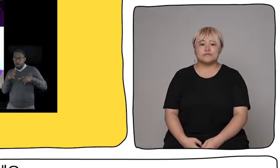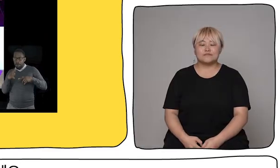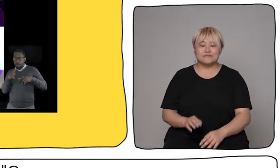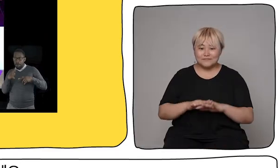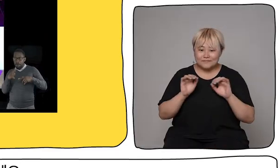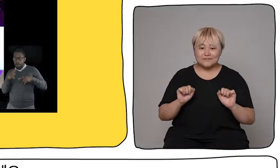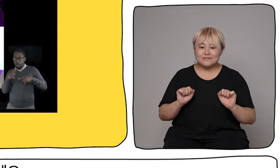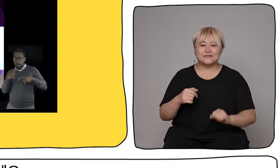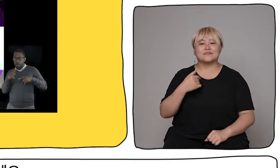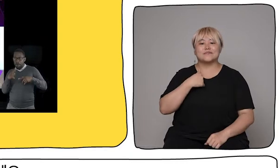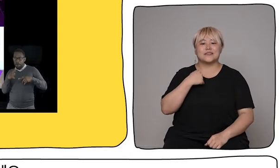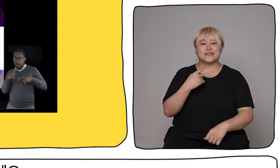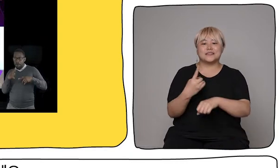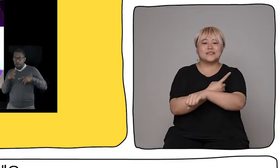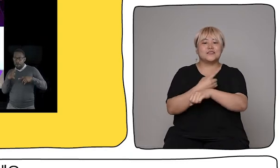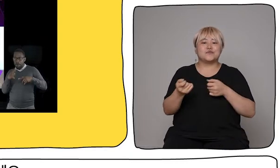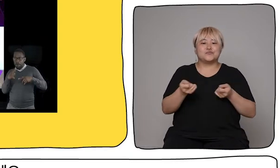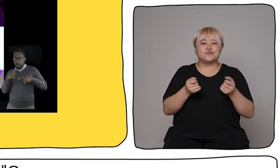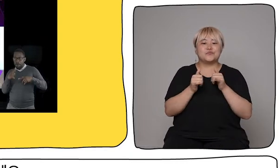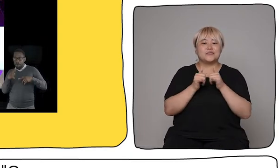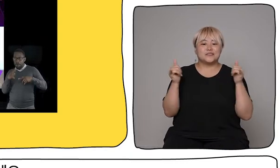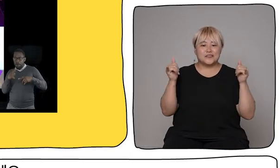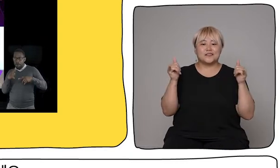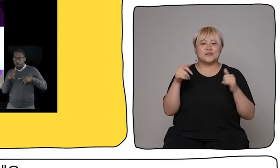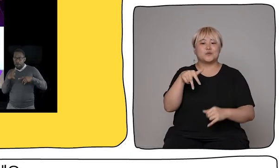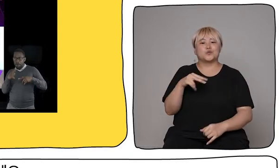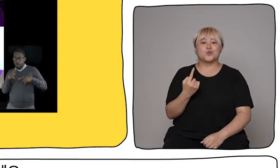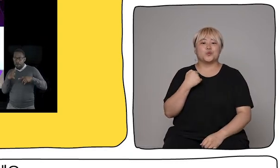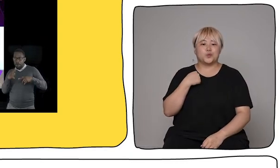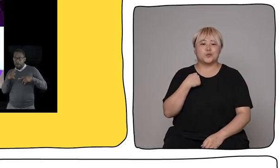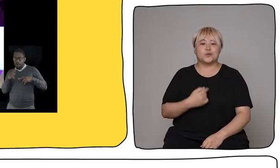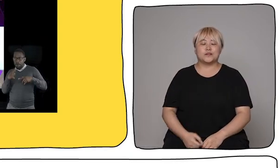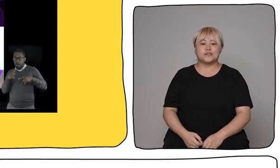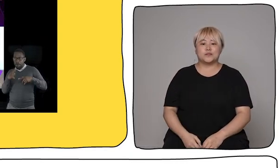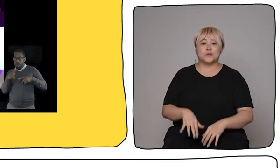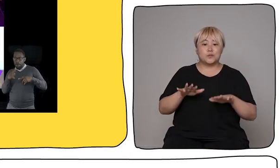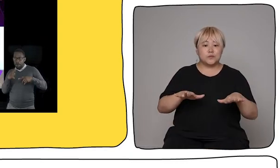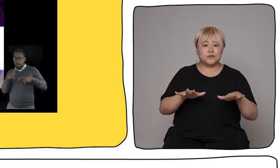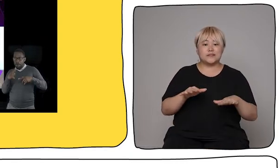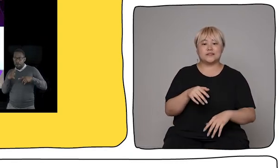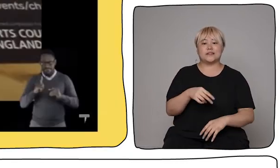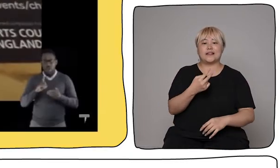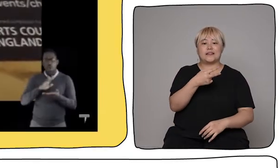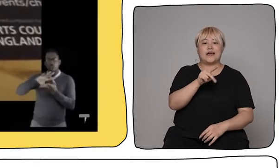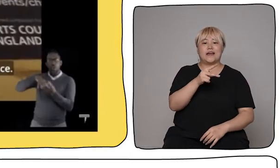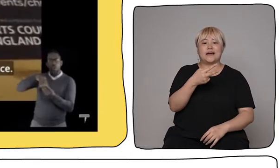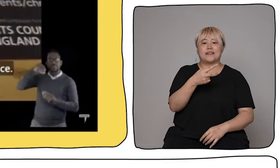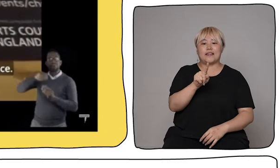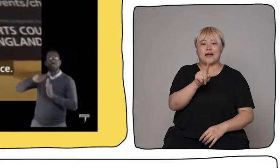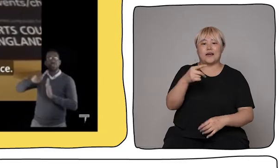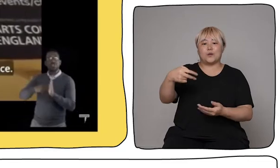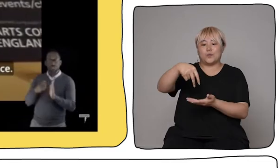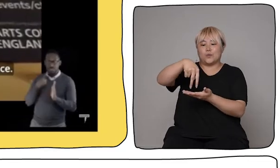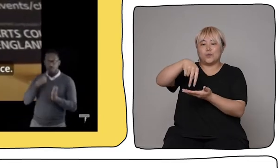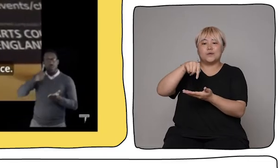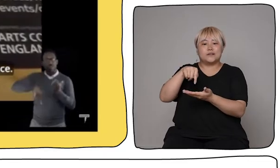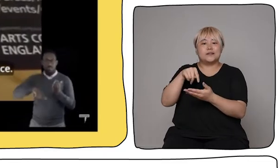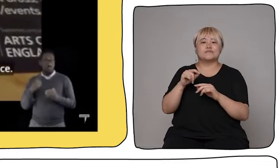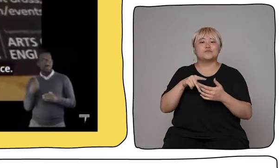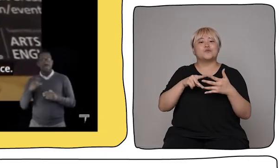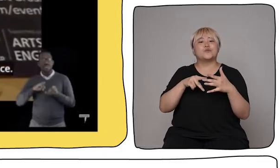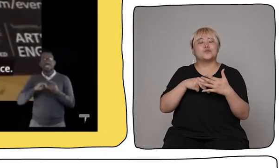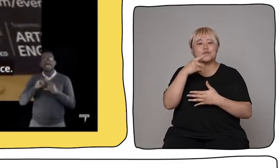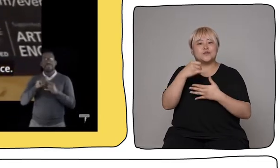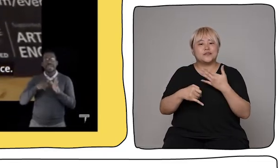Hello, my name is Joe. I am the digital producer at Dada and I am here to tell you about the Dada Hologram project co